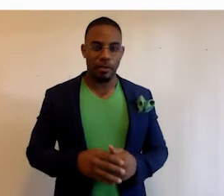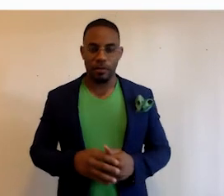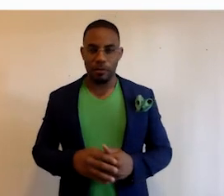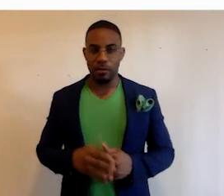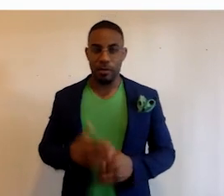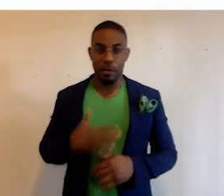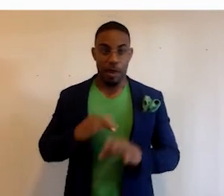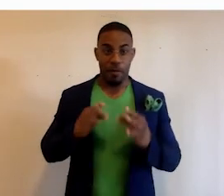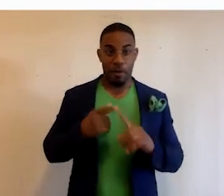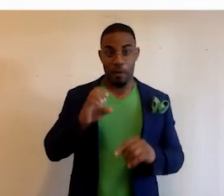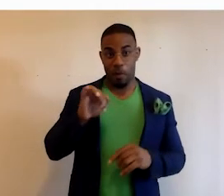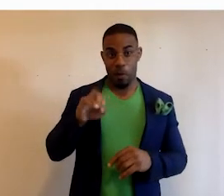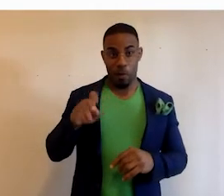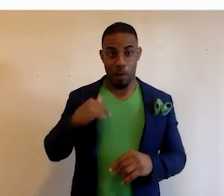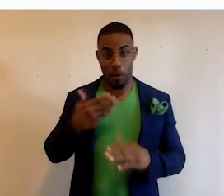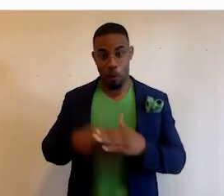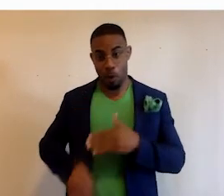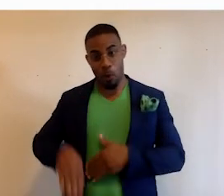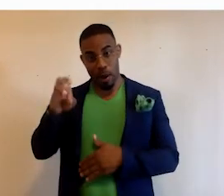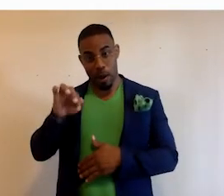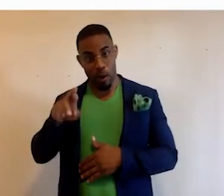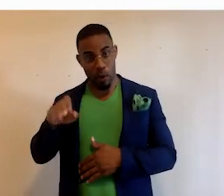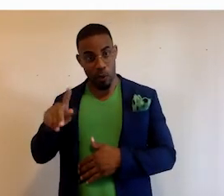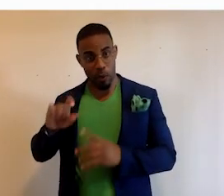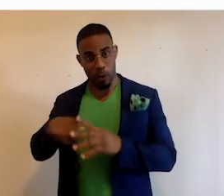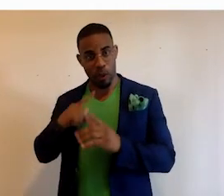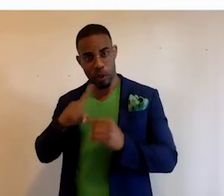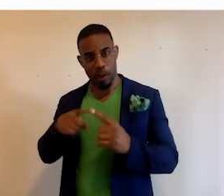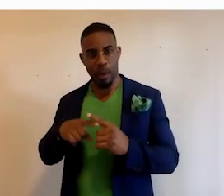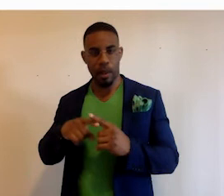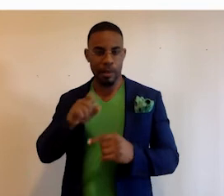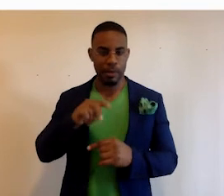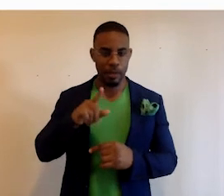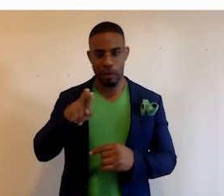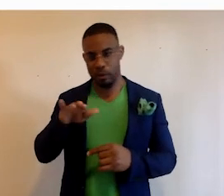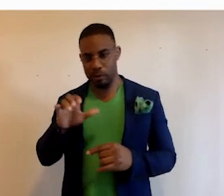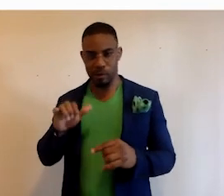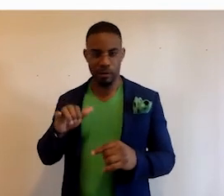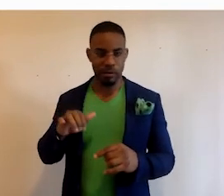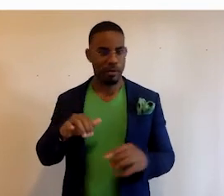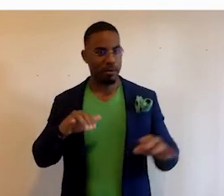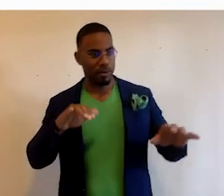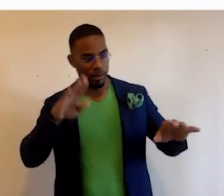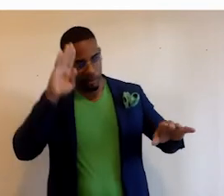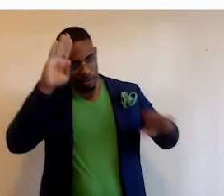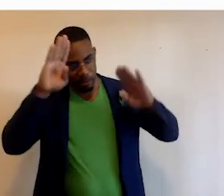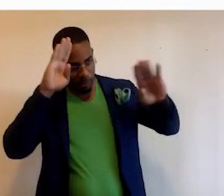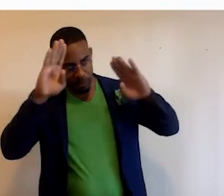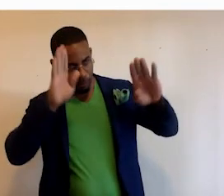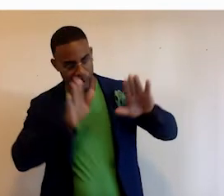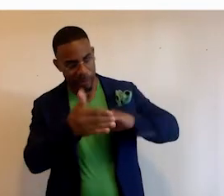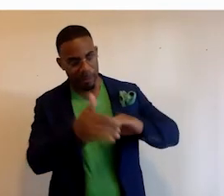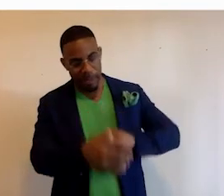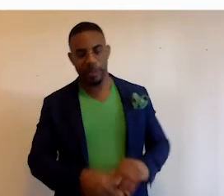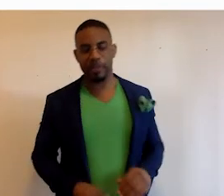You know, my family's from the Caribbean. I was born and raised in the Caribbean. So, you know, when you started to talk about St. Lucia and, you some of- Big to Jamaica. Oh, you're going to